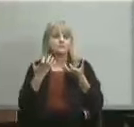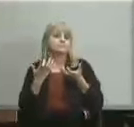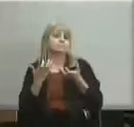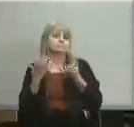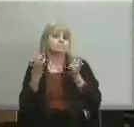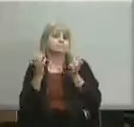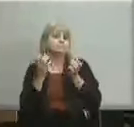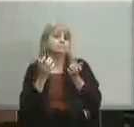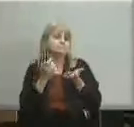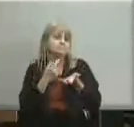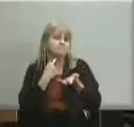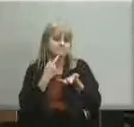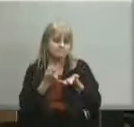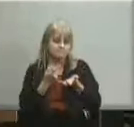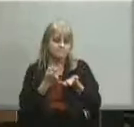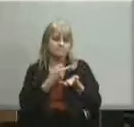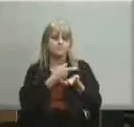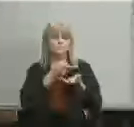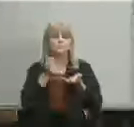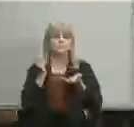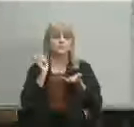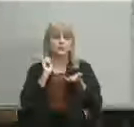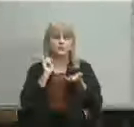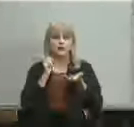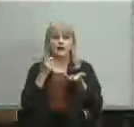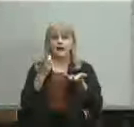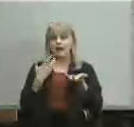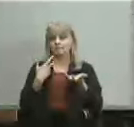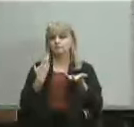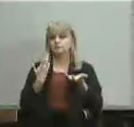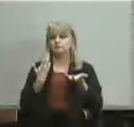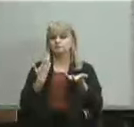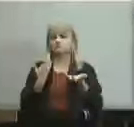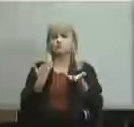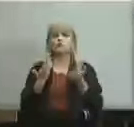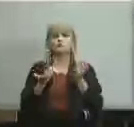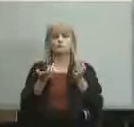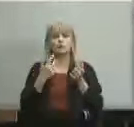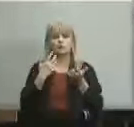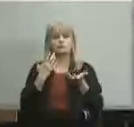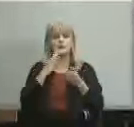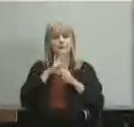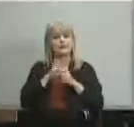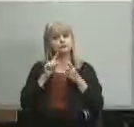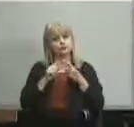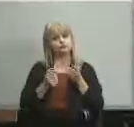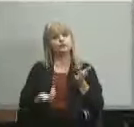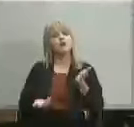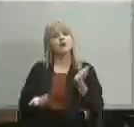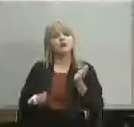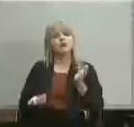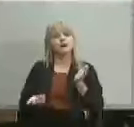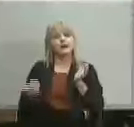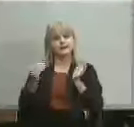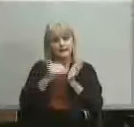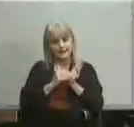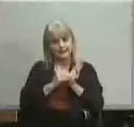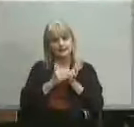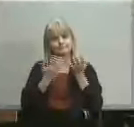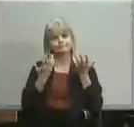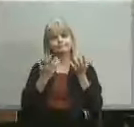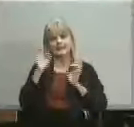that to express that we're committed to revisiting the idea of diversity and